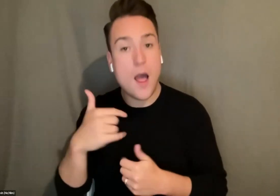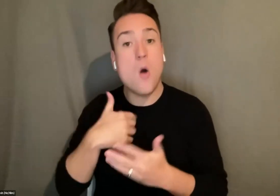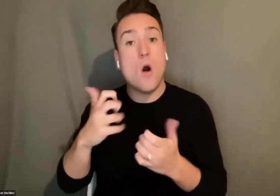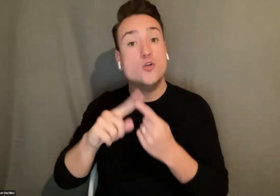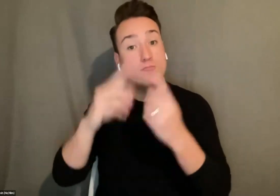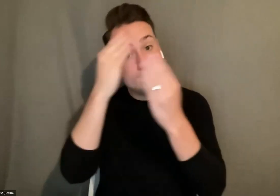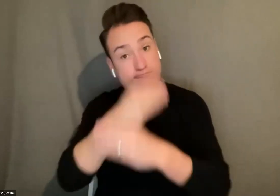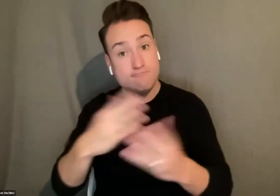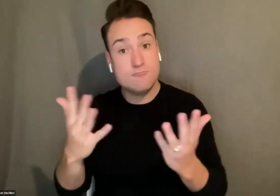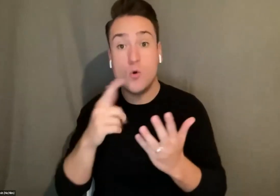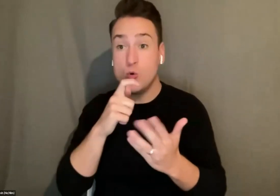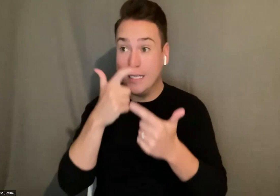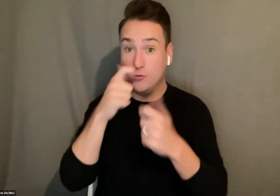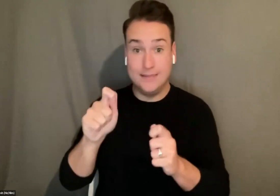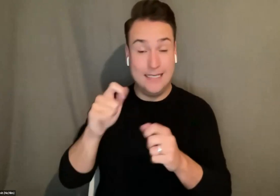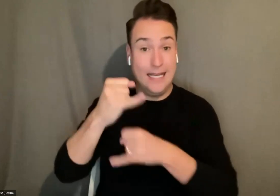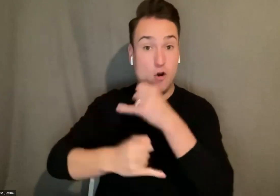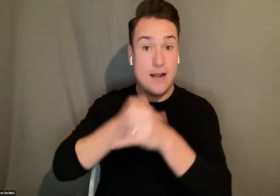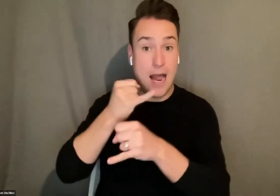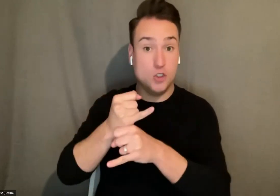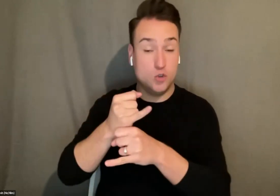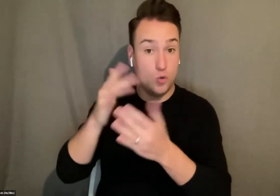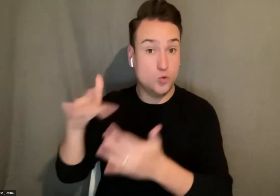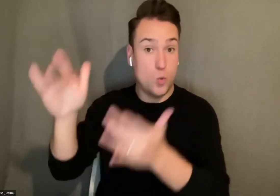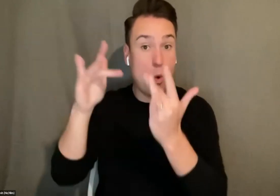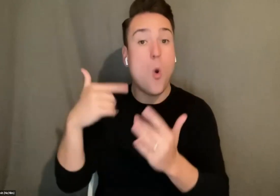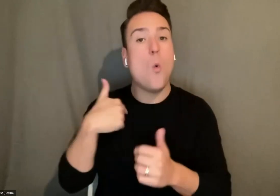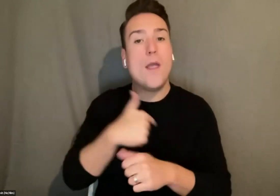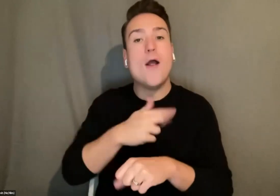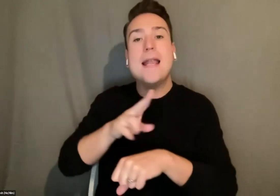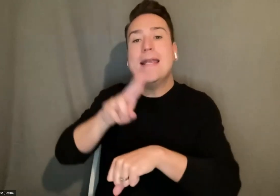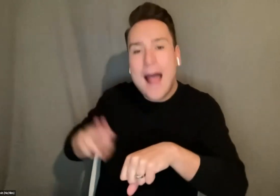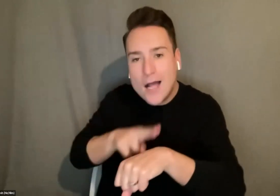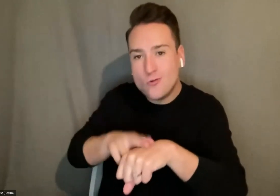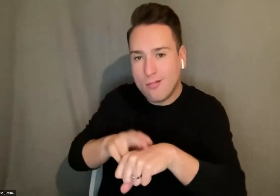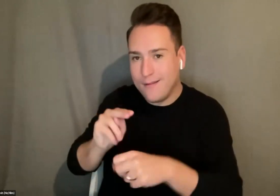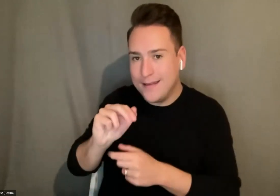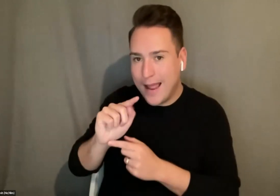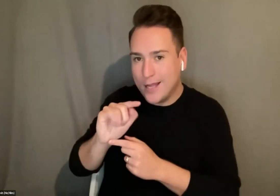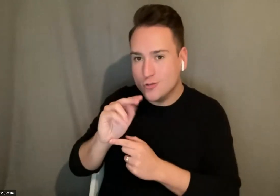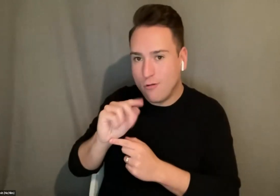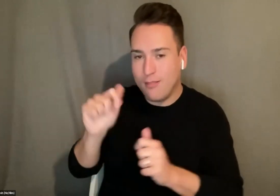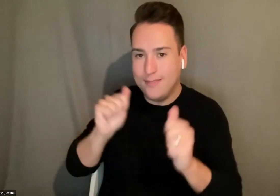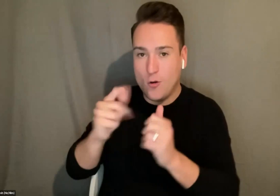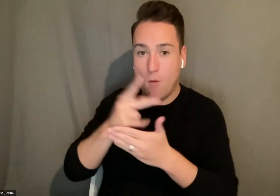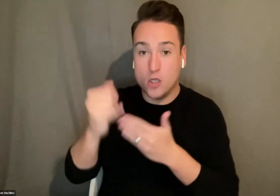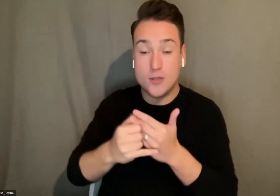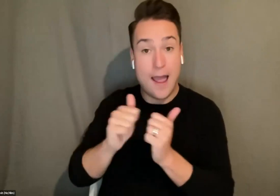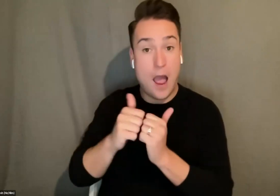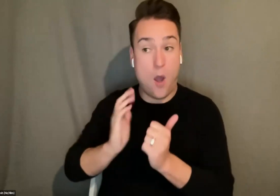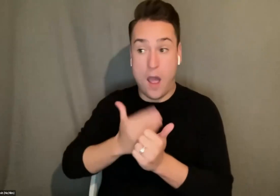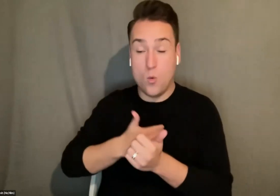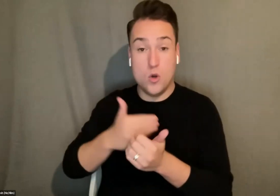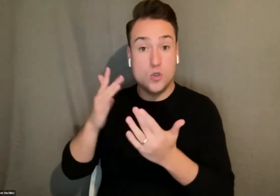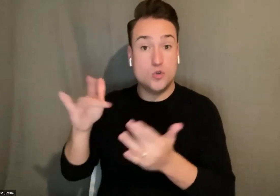who are interested in an international tour is we are the national theater project and so how our touring funds the portion that